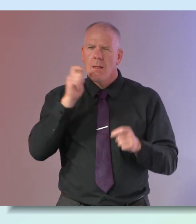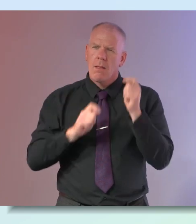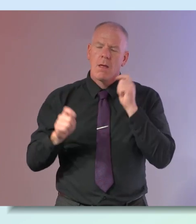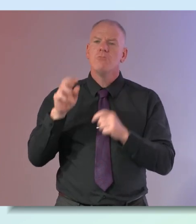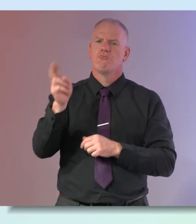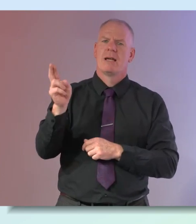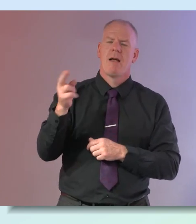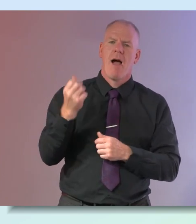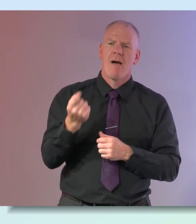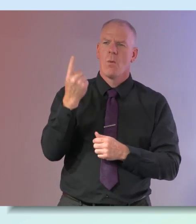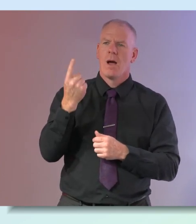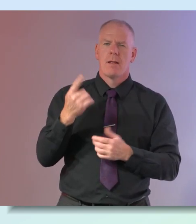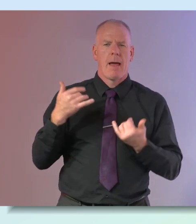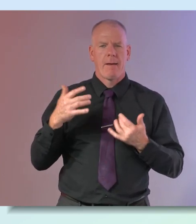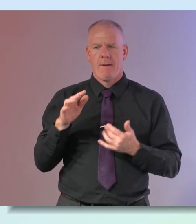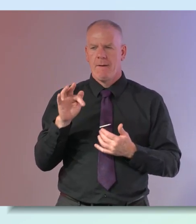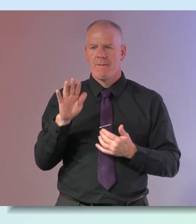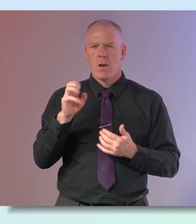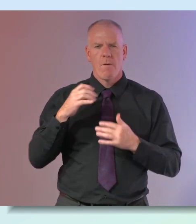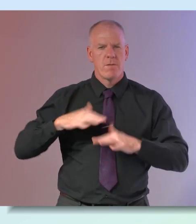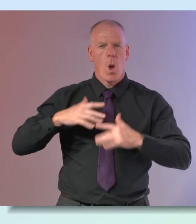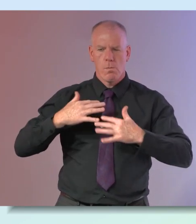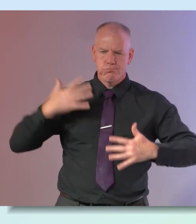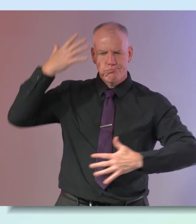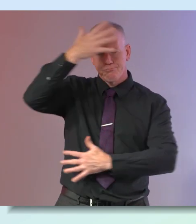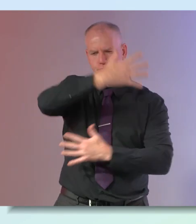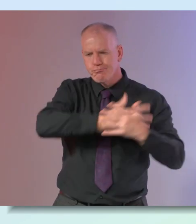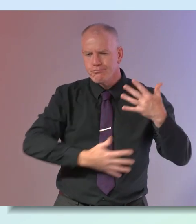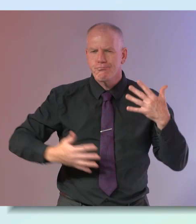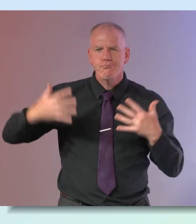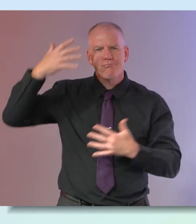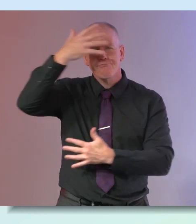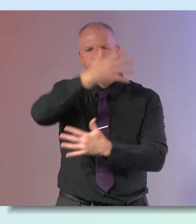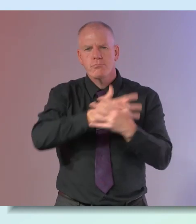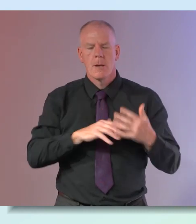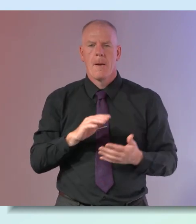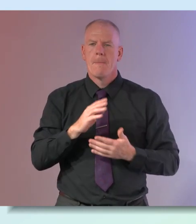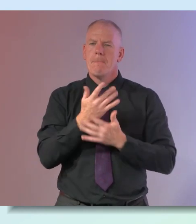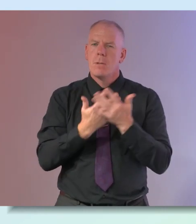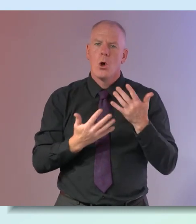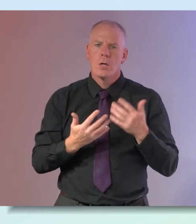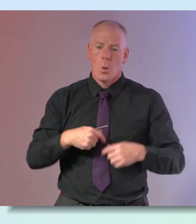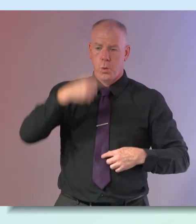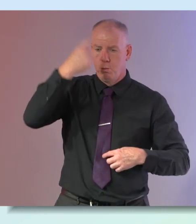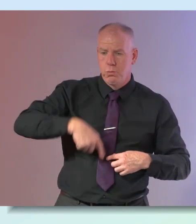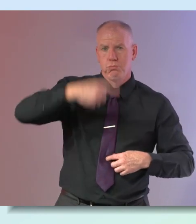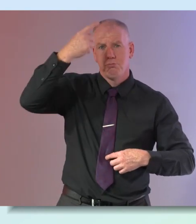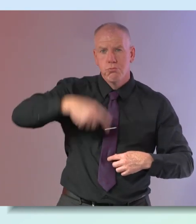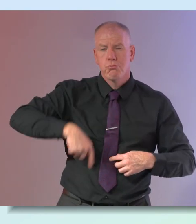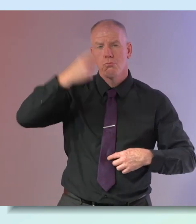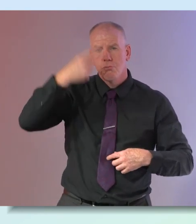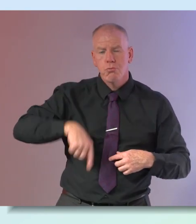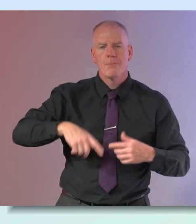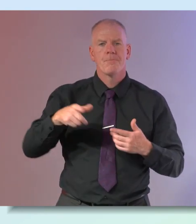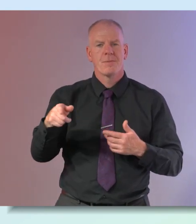and i said yeah i have this flowing sensation but the flowing sensation was the blood going from the heart to the brain as fast as it could and they